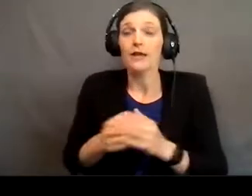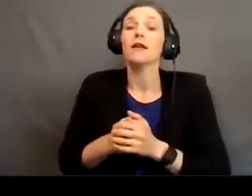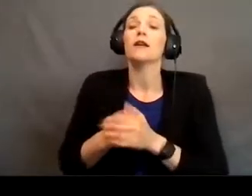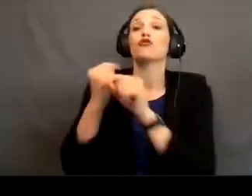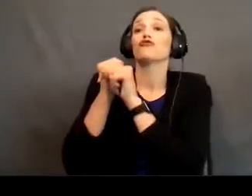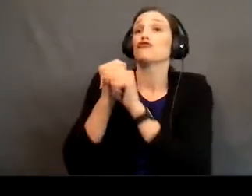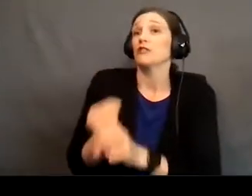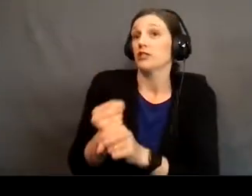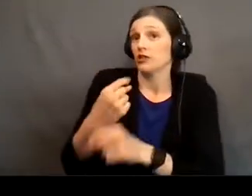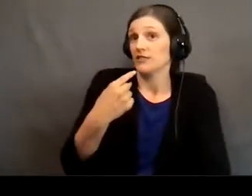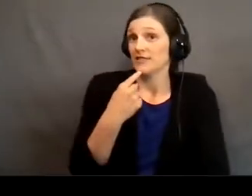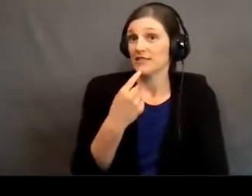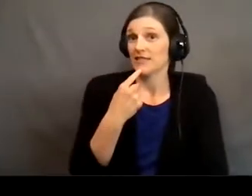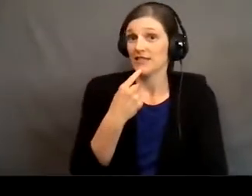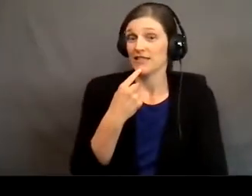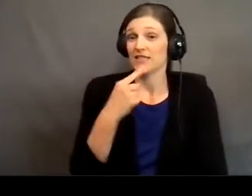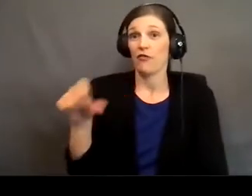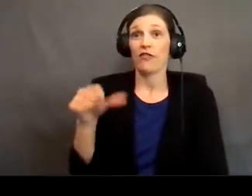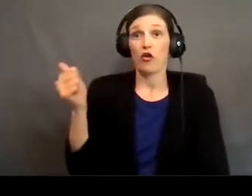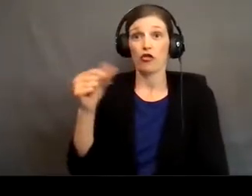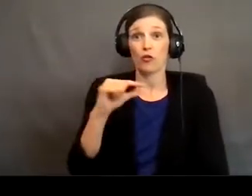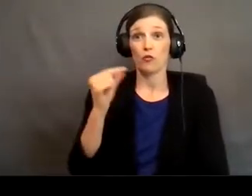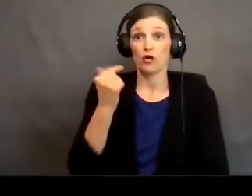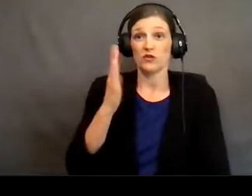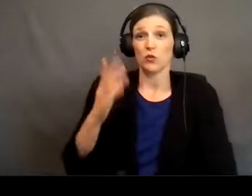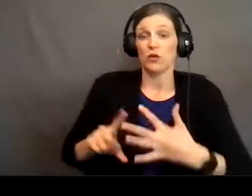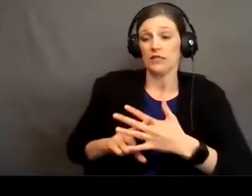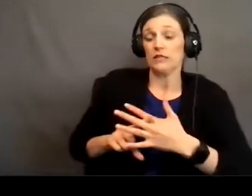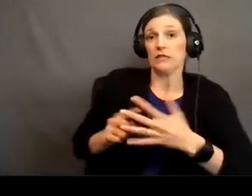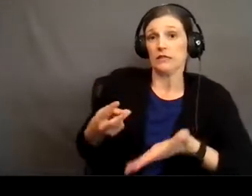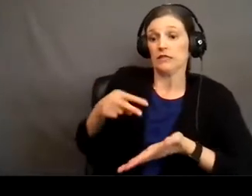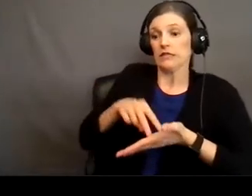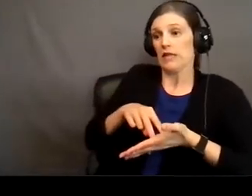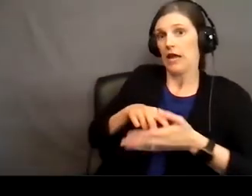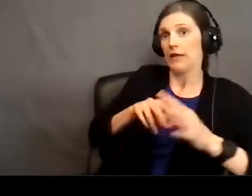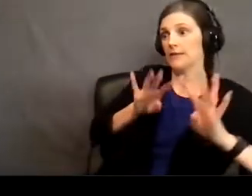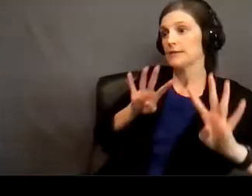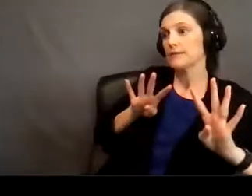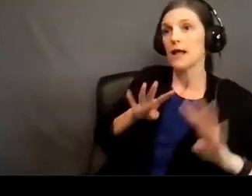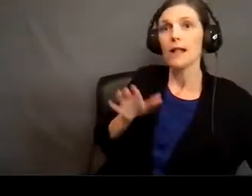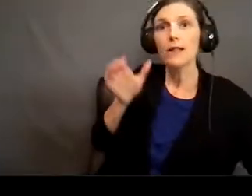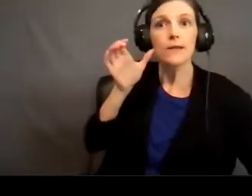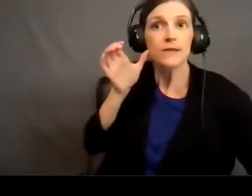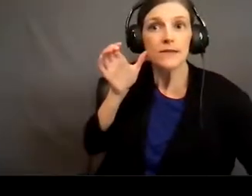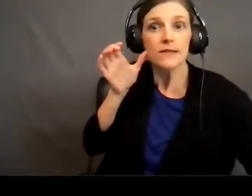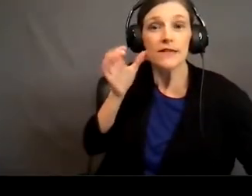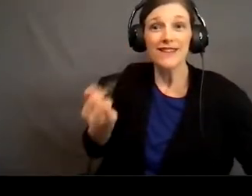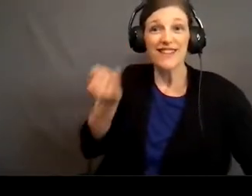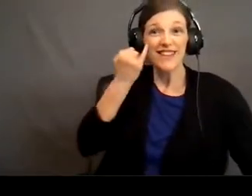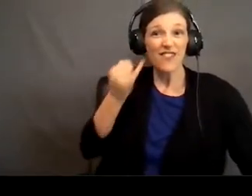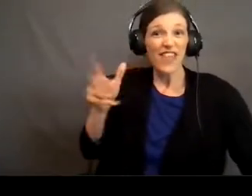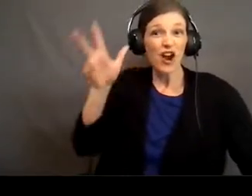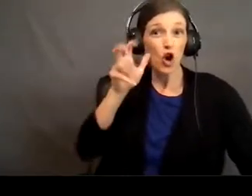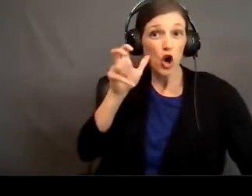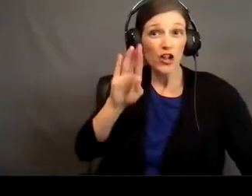says that the rest of the priests would stand outside the holy of holies and listen in. Because if they heard those